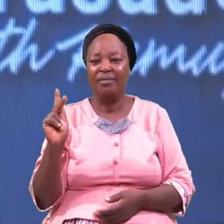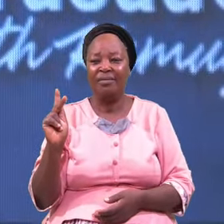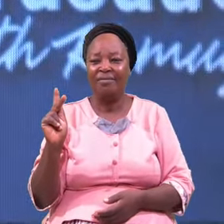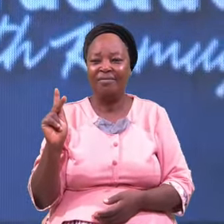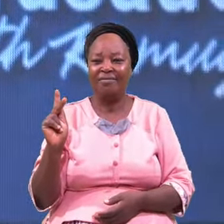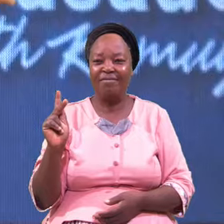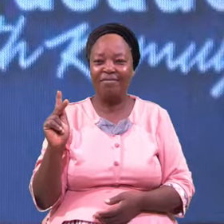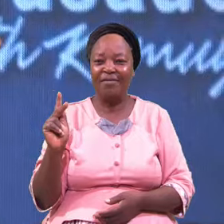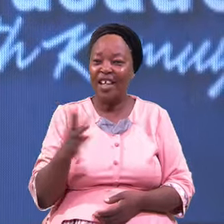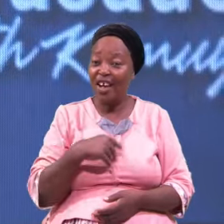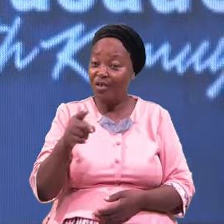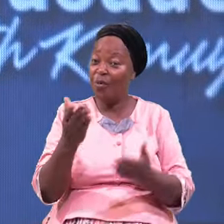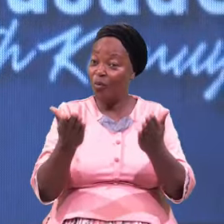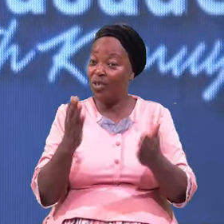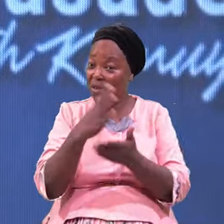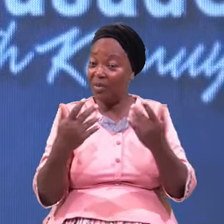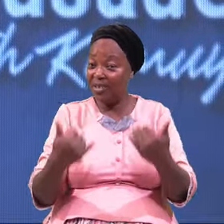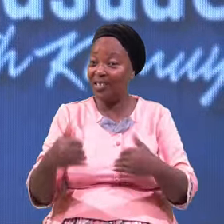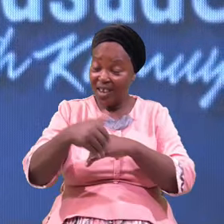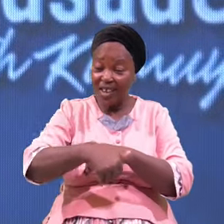And You Want Something Tonight